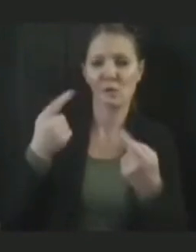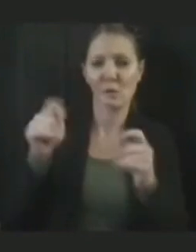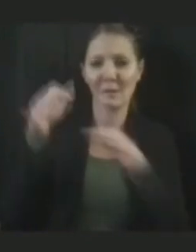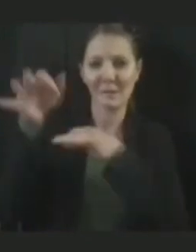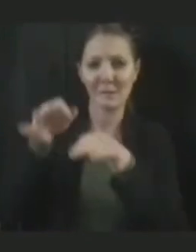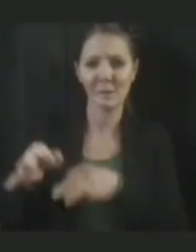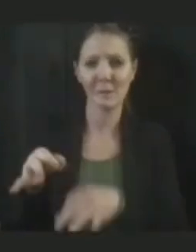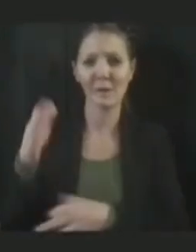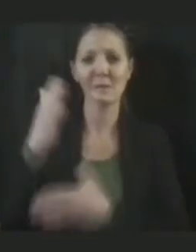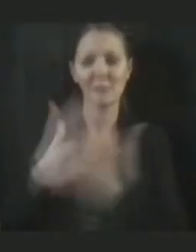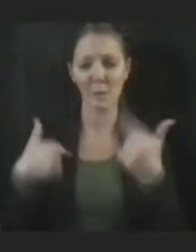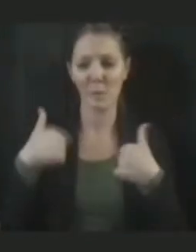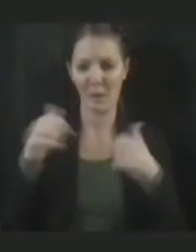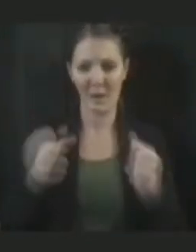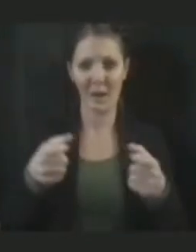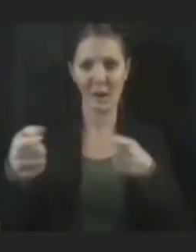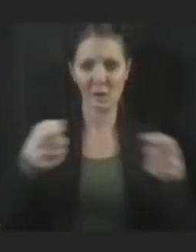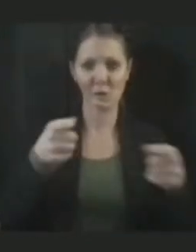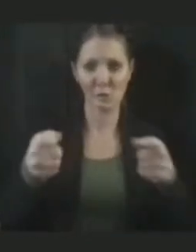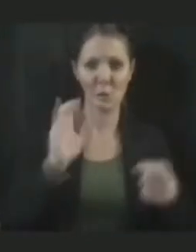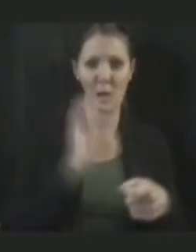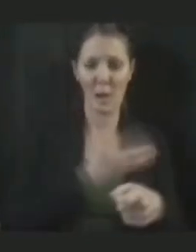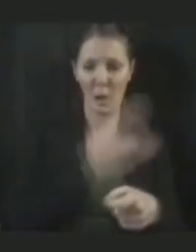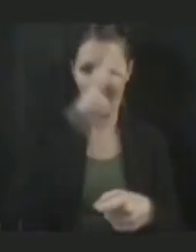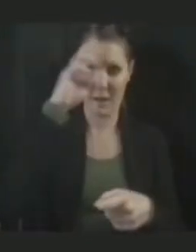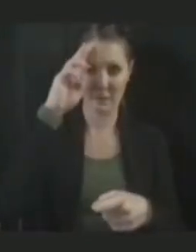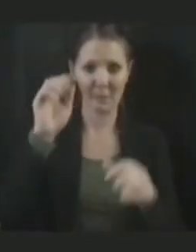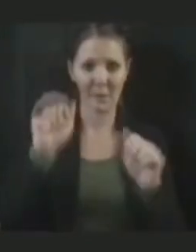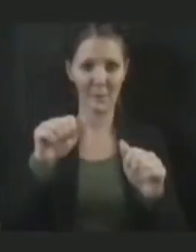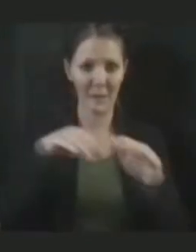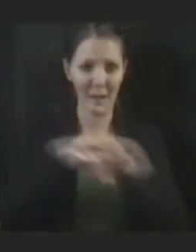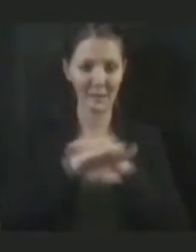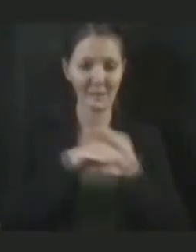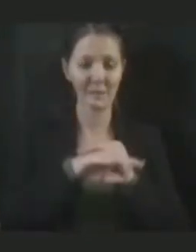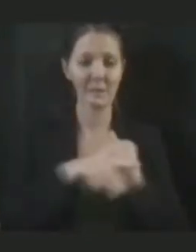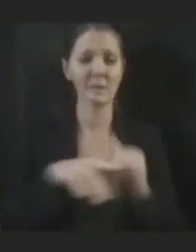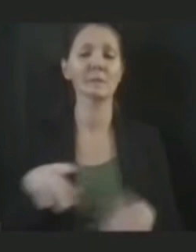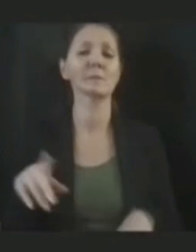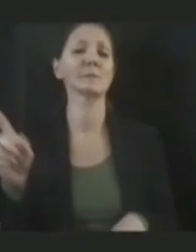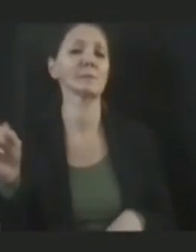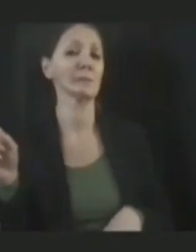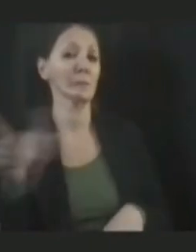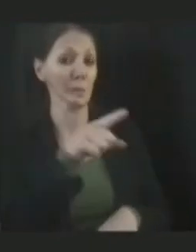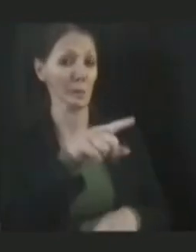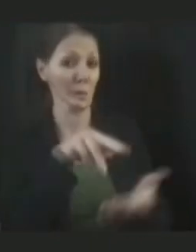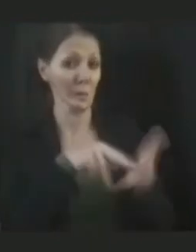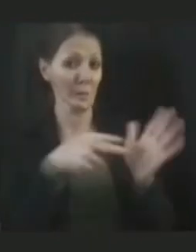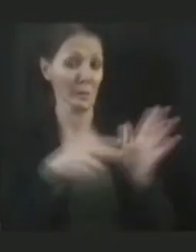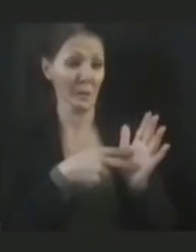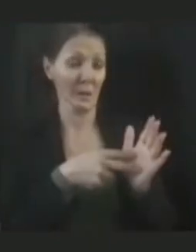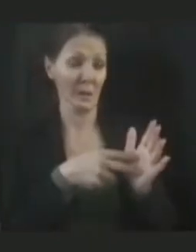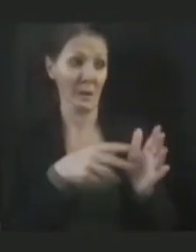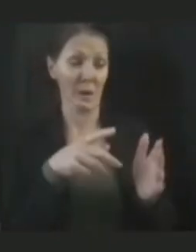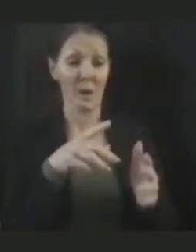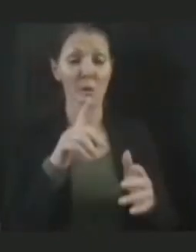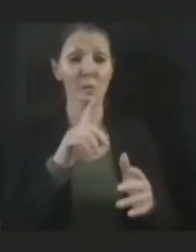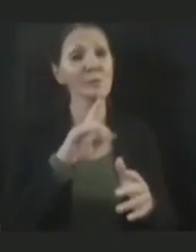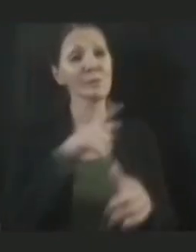but it's something we look at every day. So do you see the enforcement as primarily being in the realm of businesses?